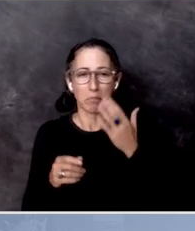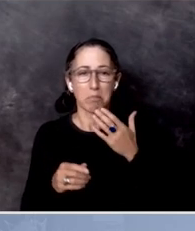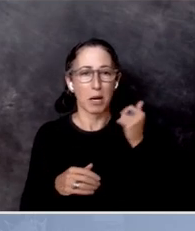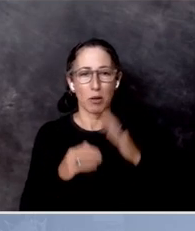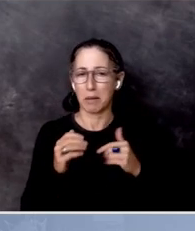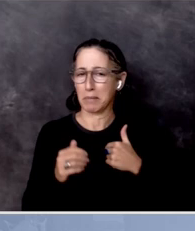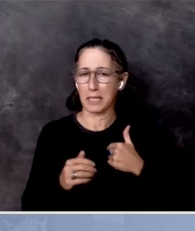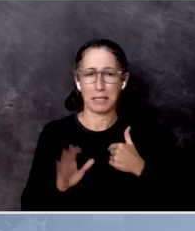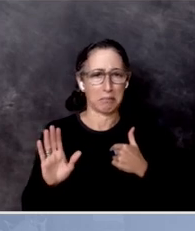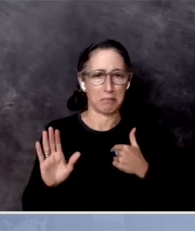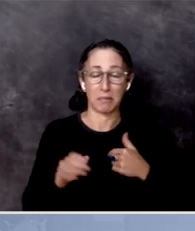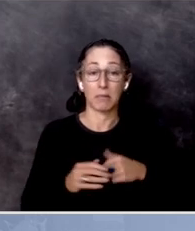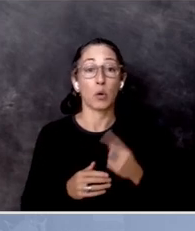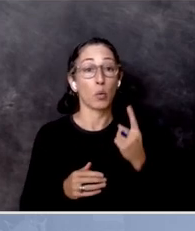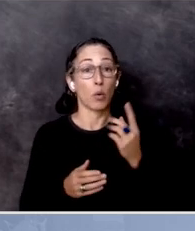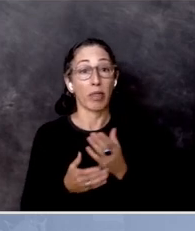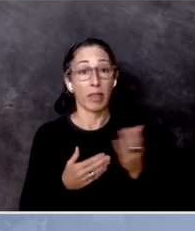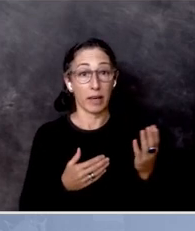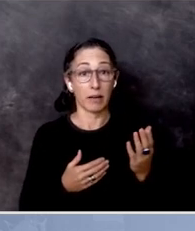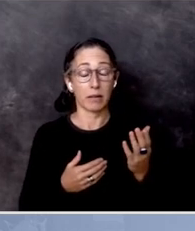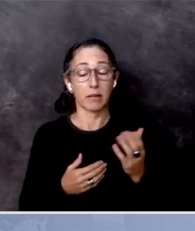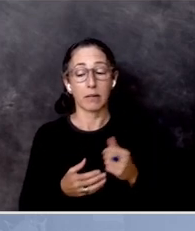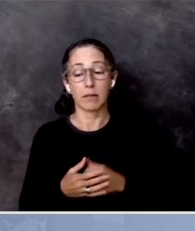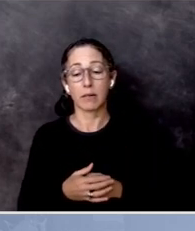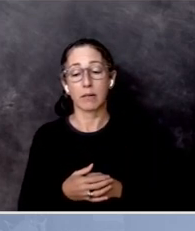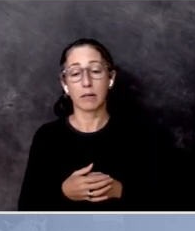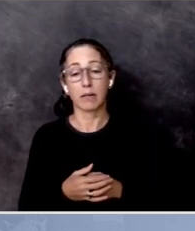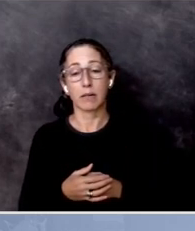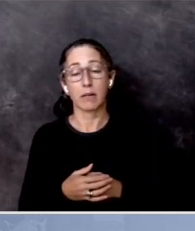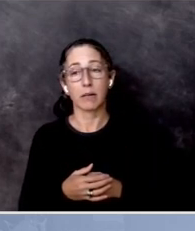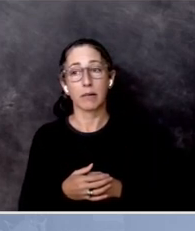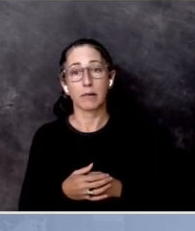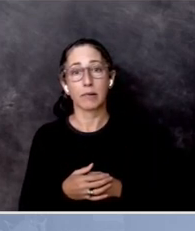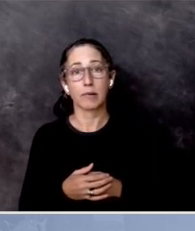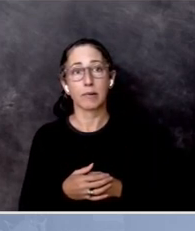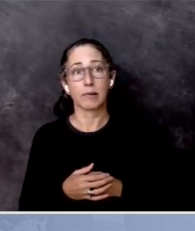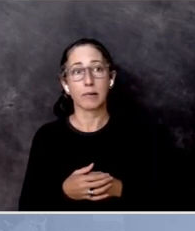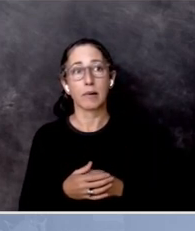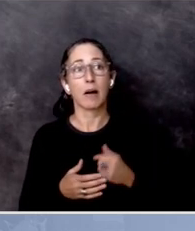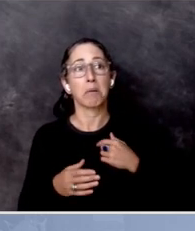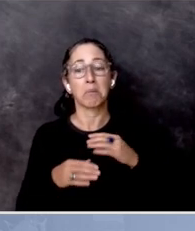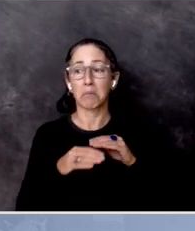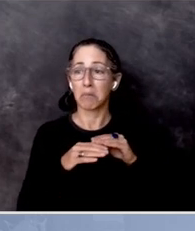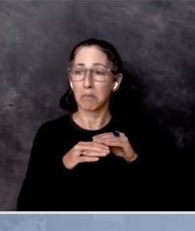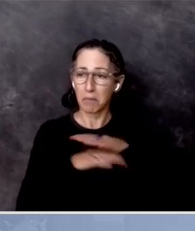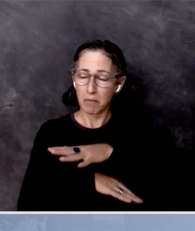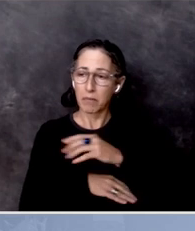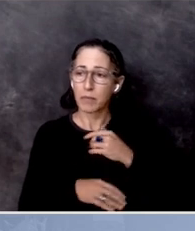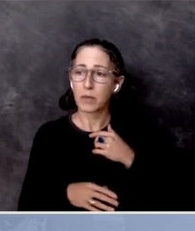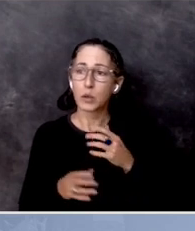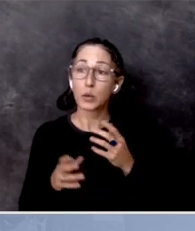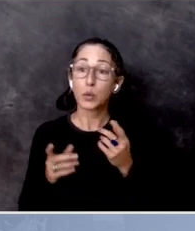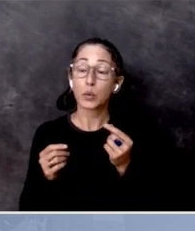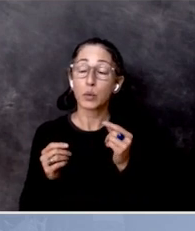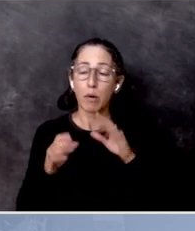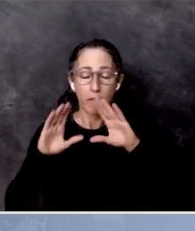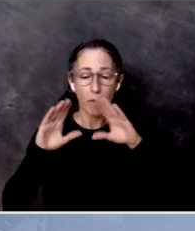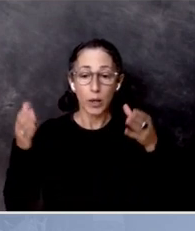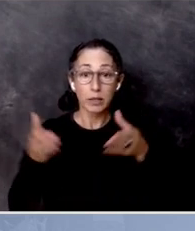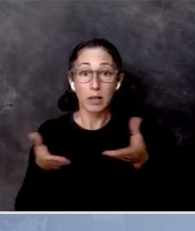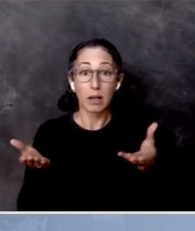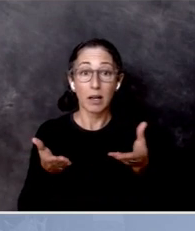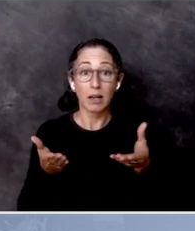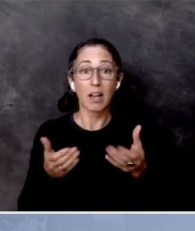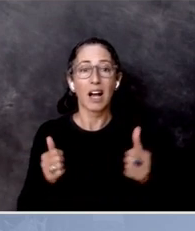One thing I would do is to, as much as possible, focus on concrete